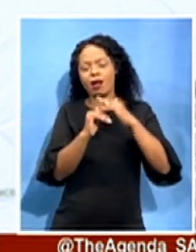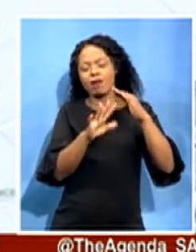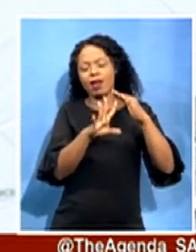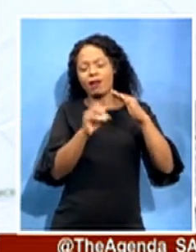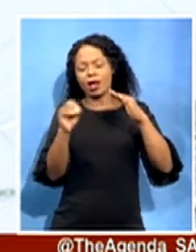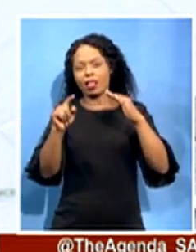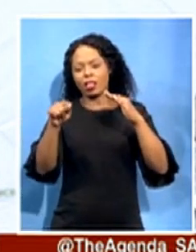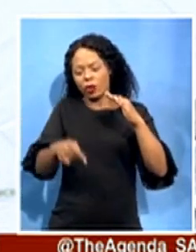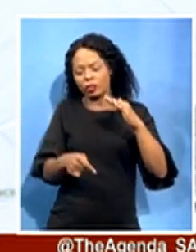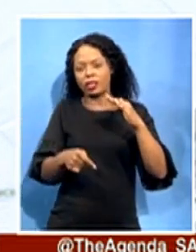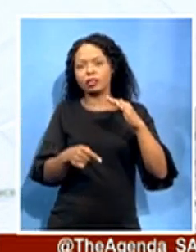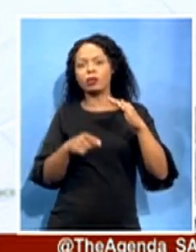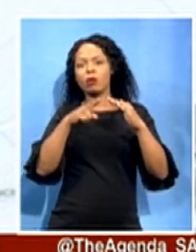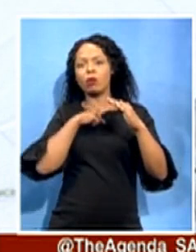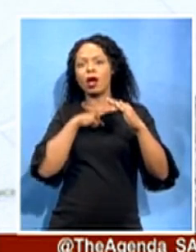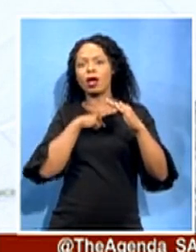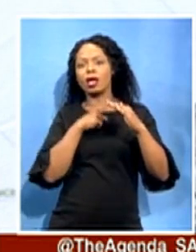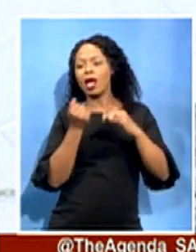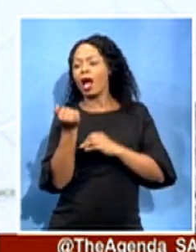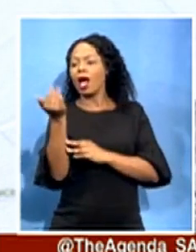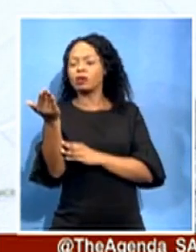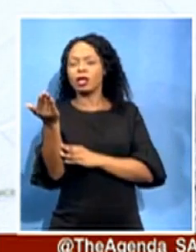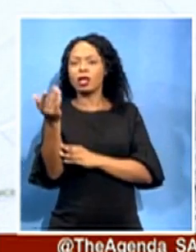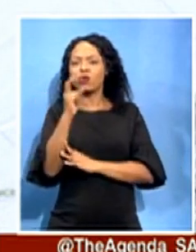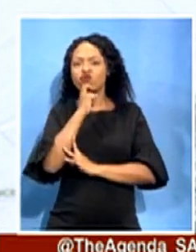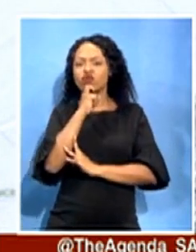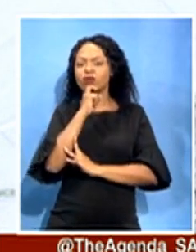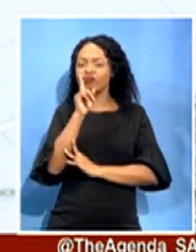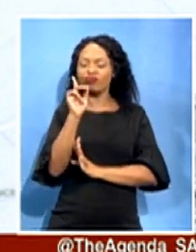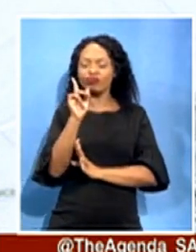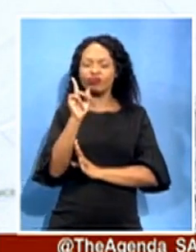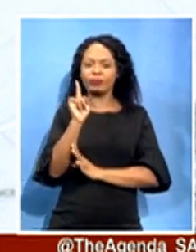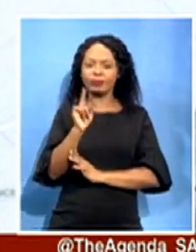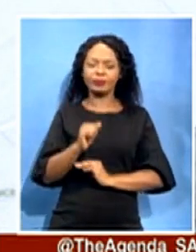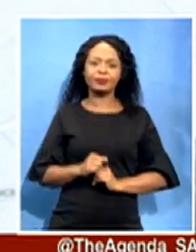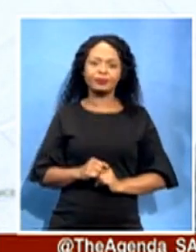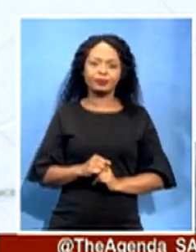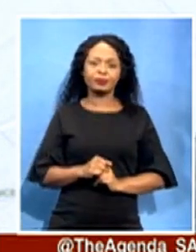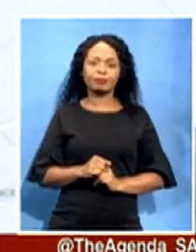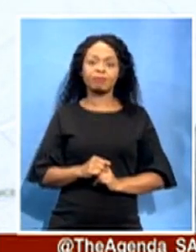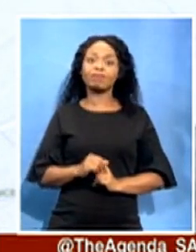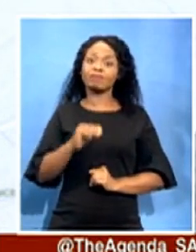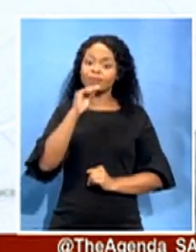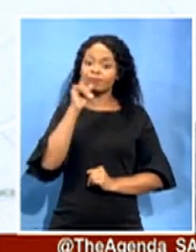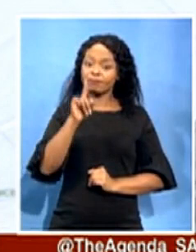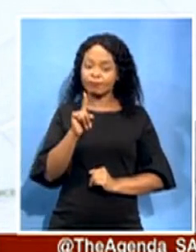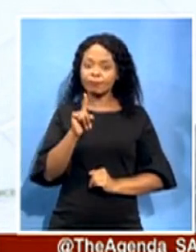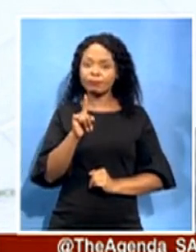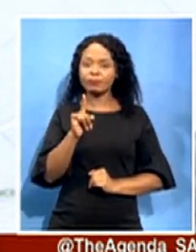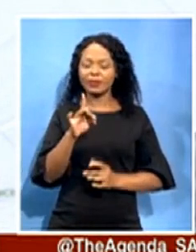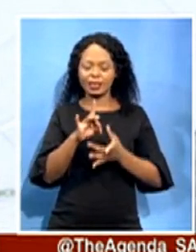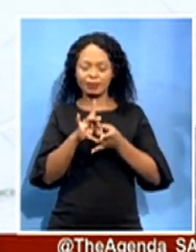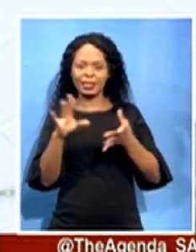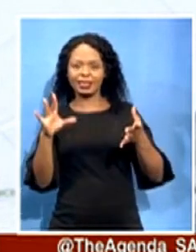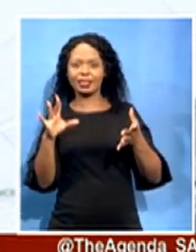as required. Now in this instance, it's what we call splitting of a bit. Because in terms of treasury